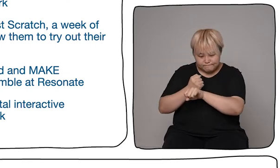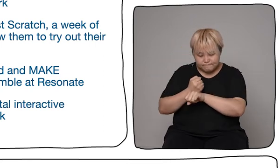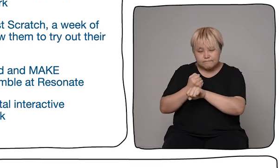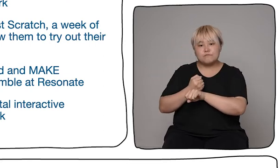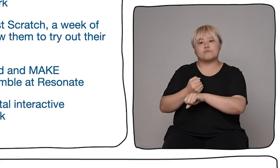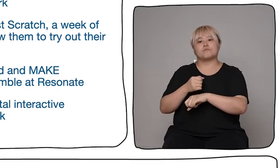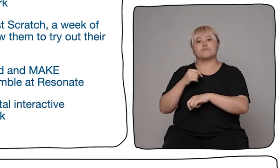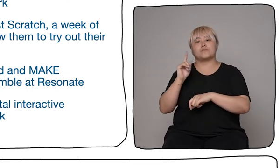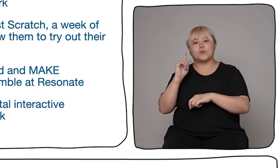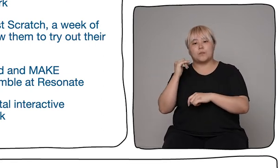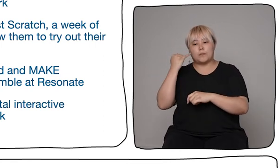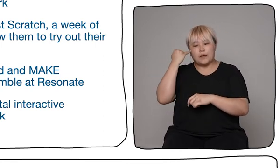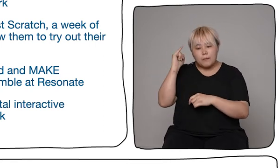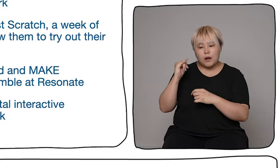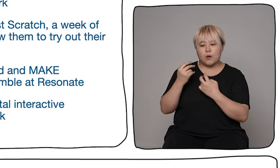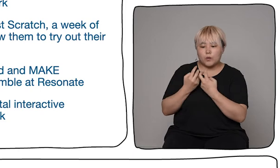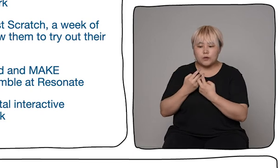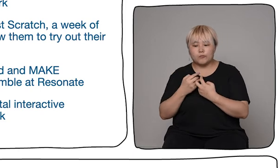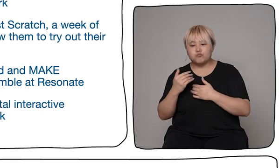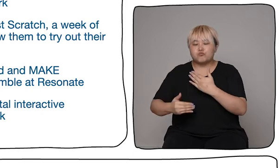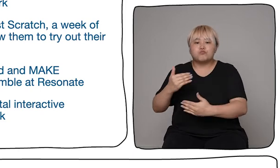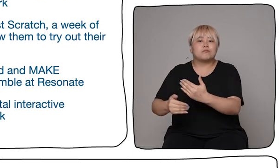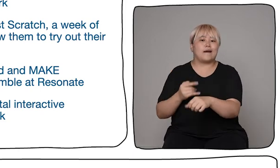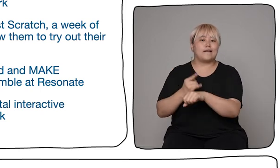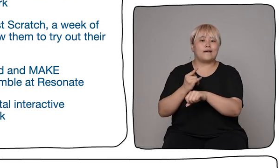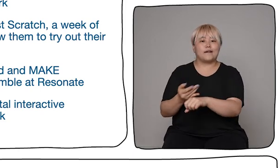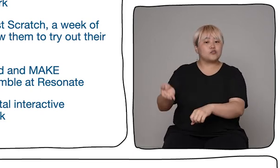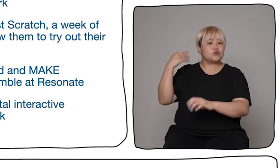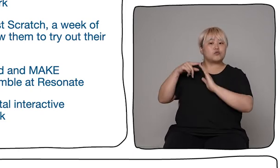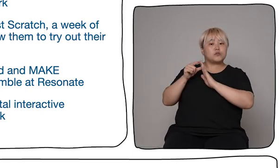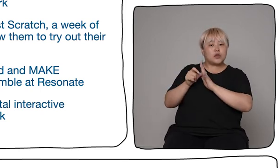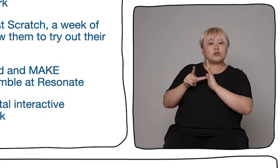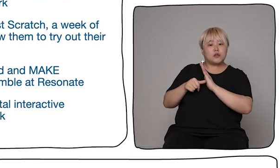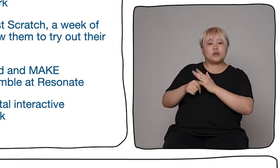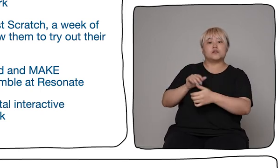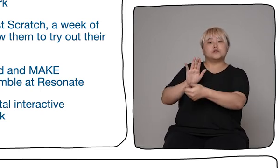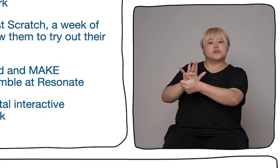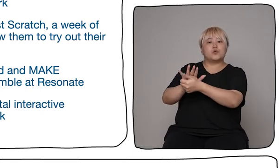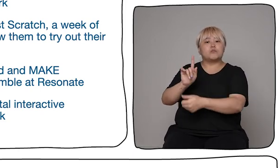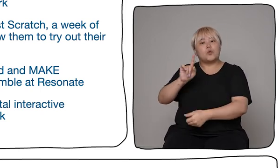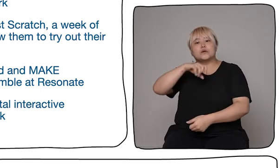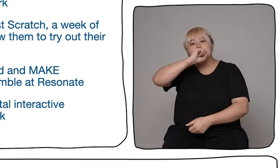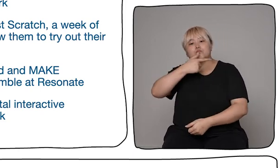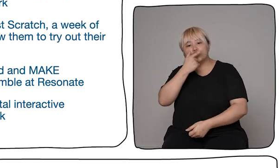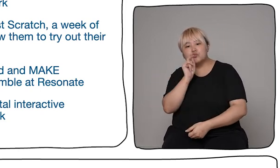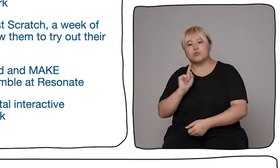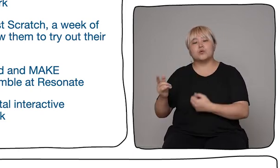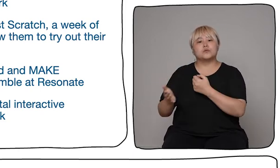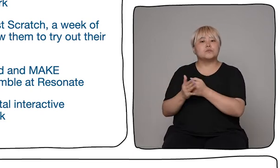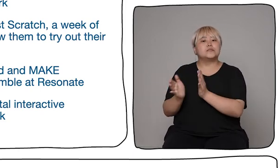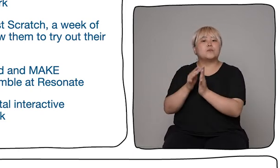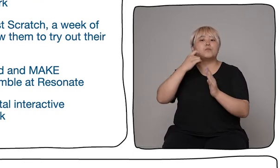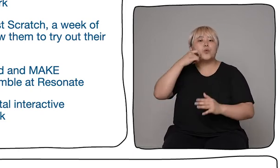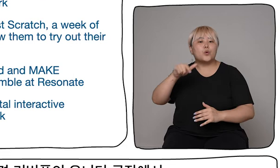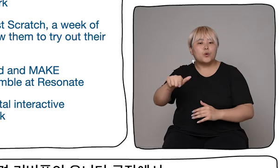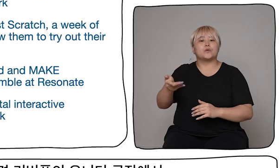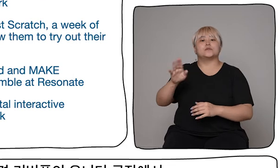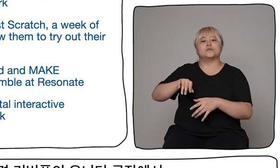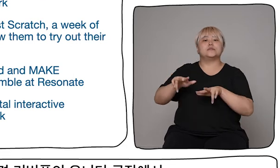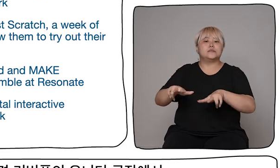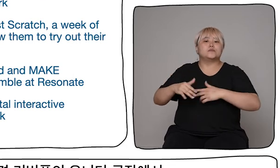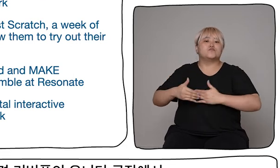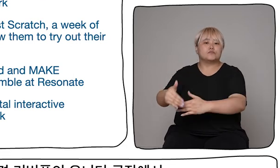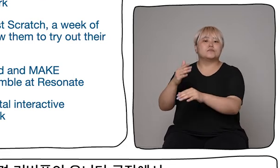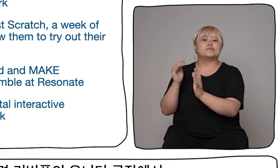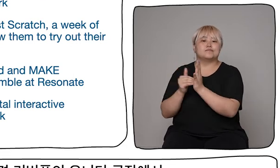work that they may have otherwise not have had the production support or the finances in order to develop before. And